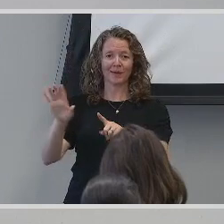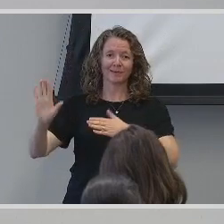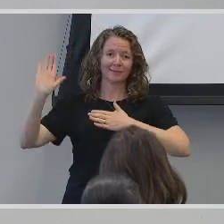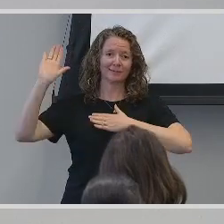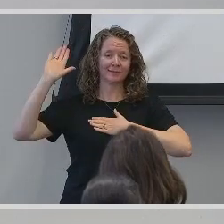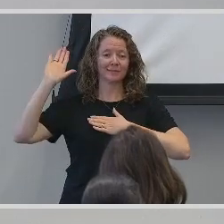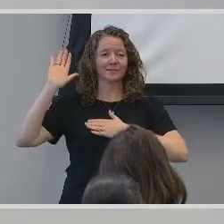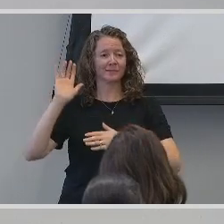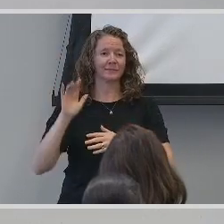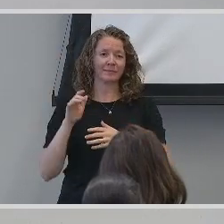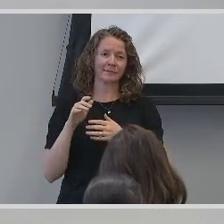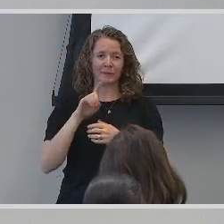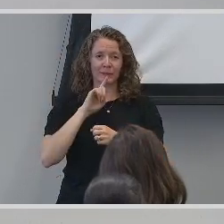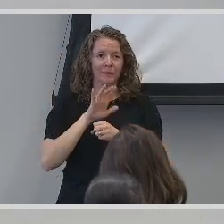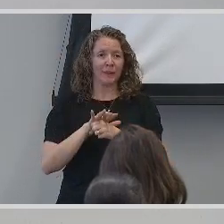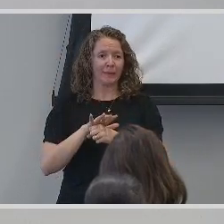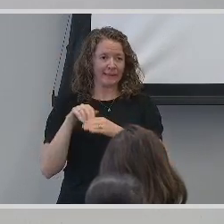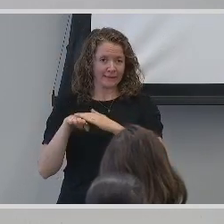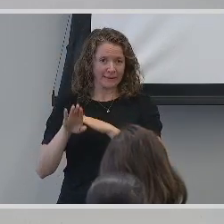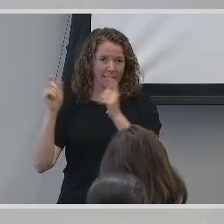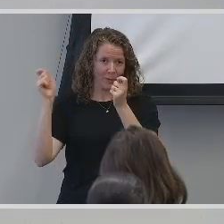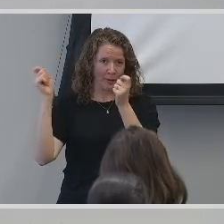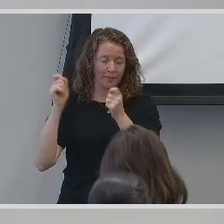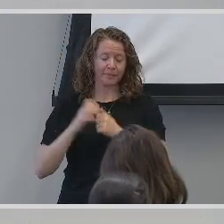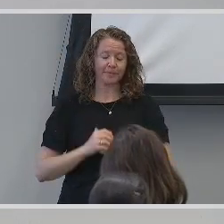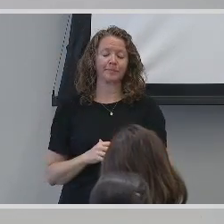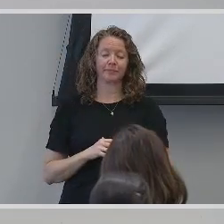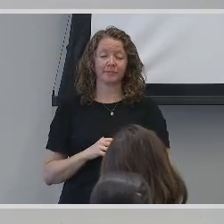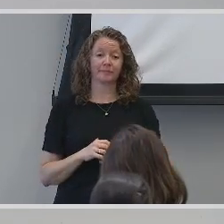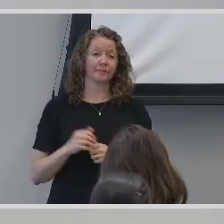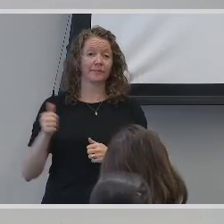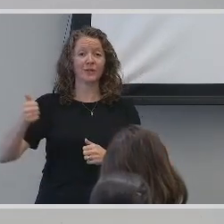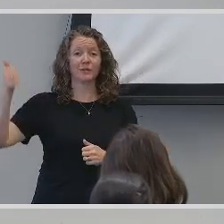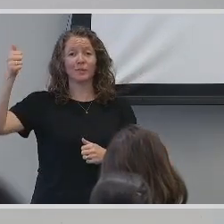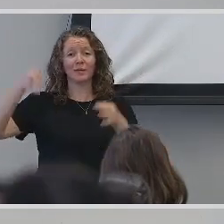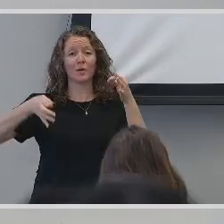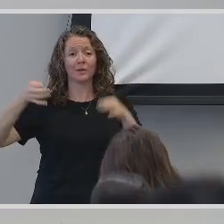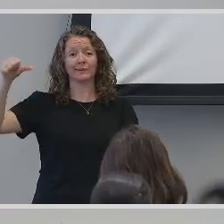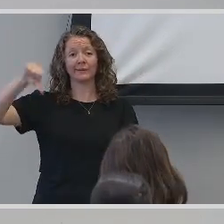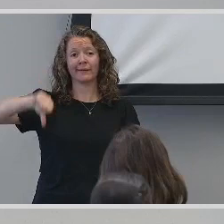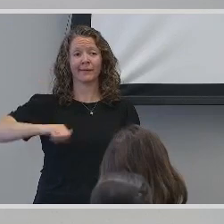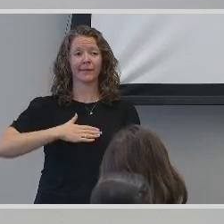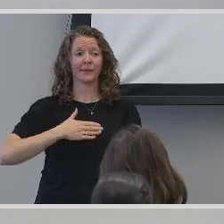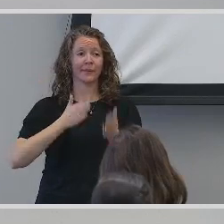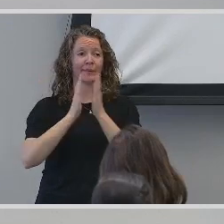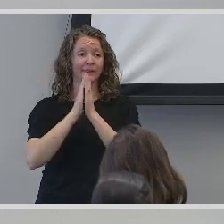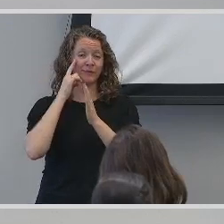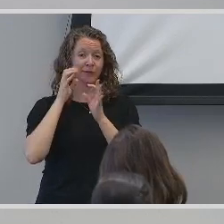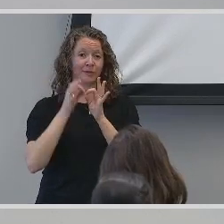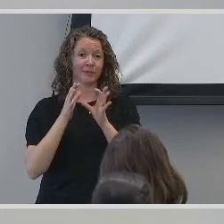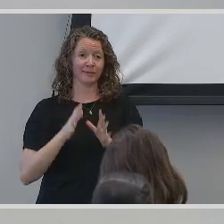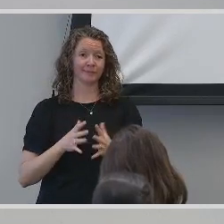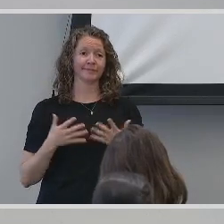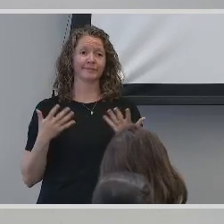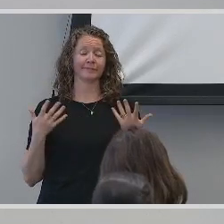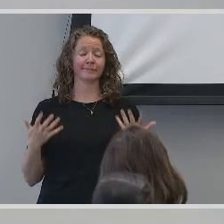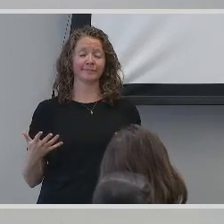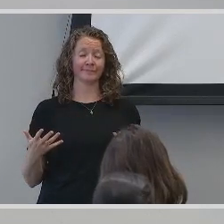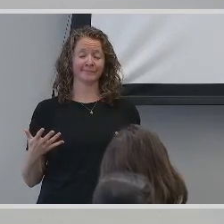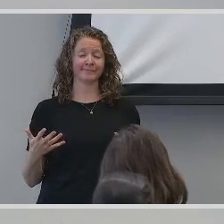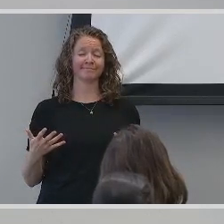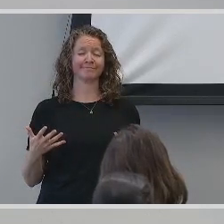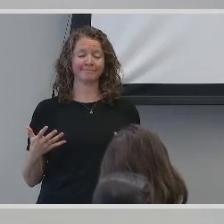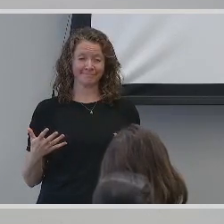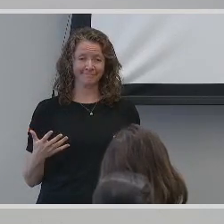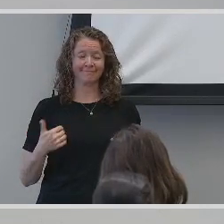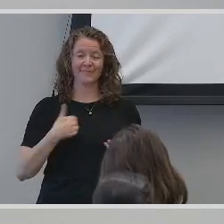ceremony. Initially, the Supreme Court denied the request. I took it upon myself to advocate for